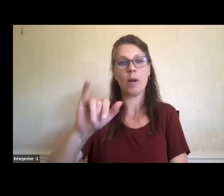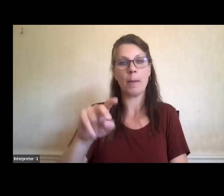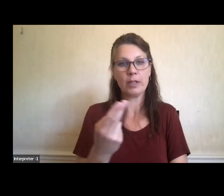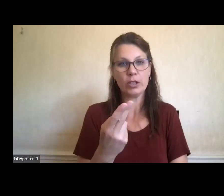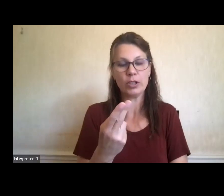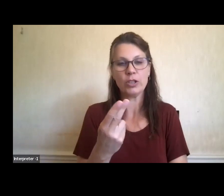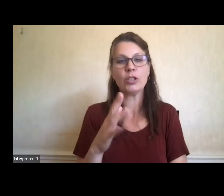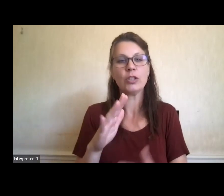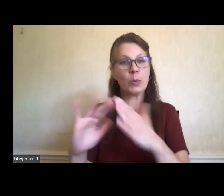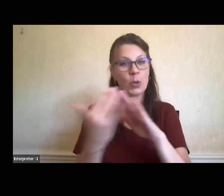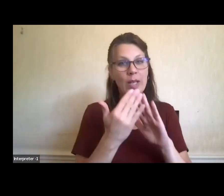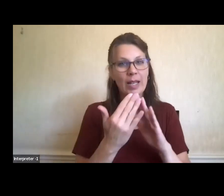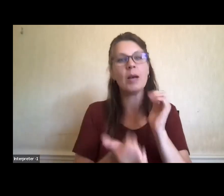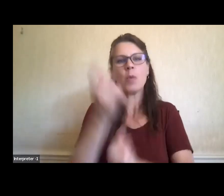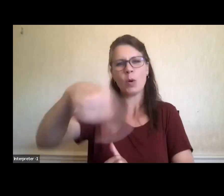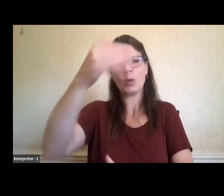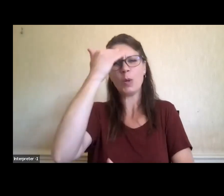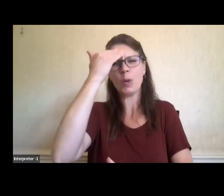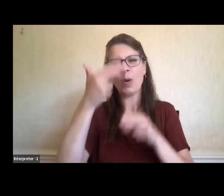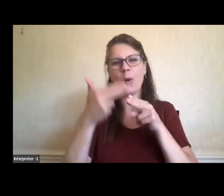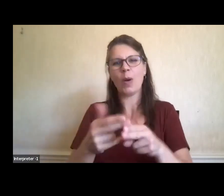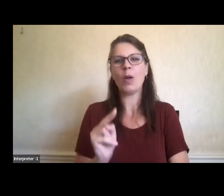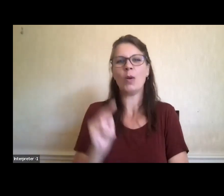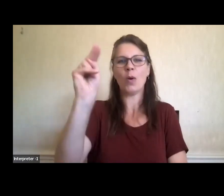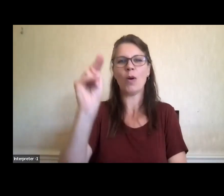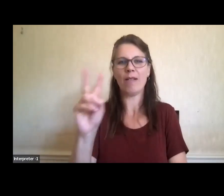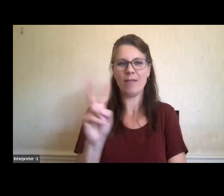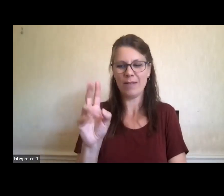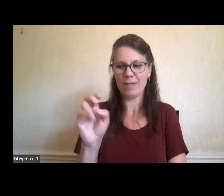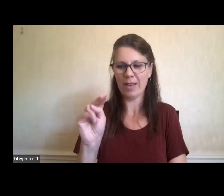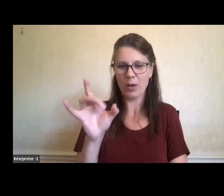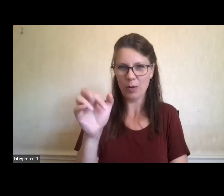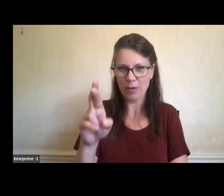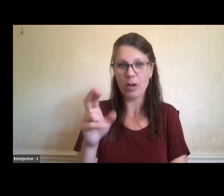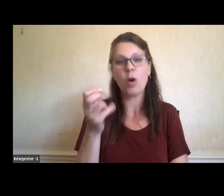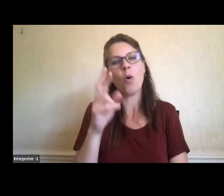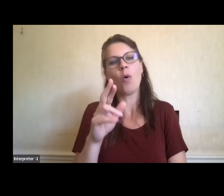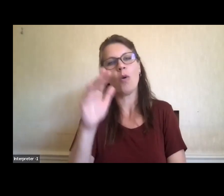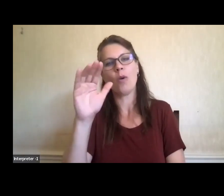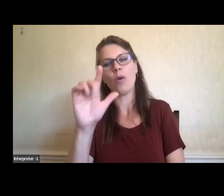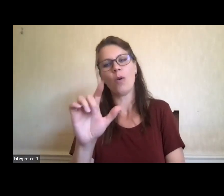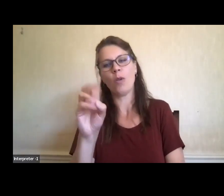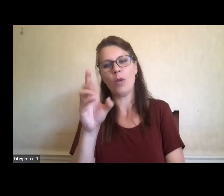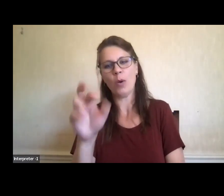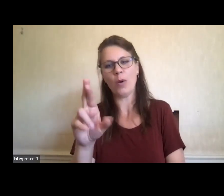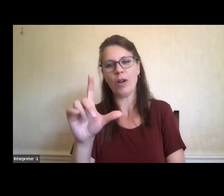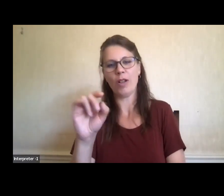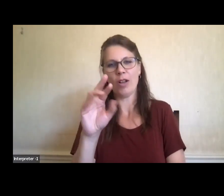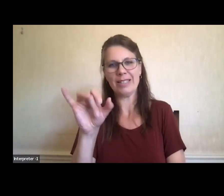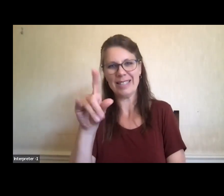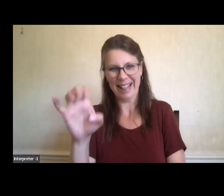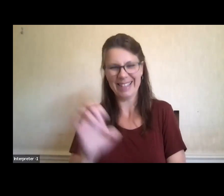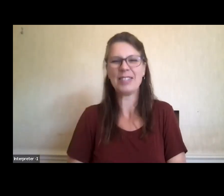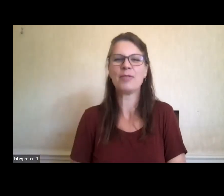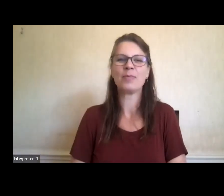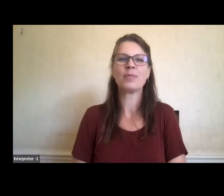Most people know it as North Vancouver or Lower Lawnsdale. And I know that we